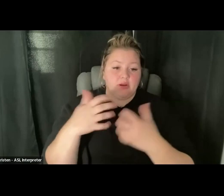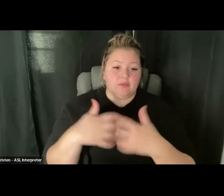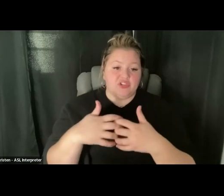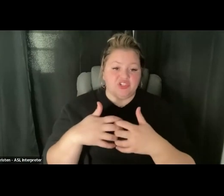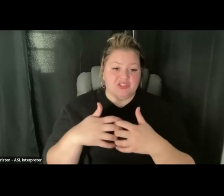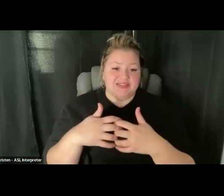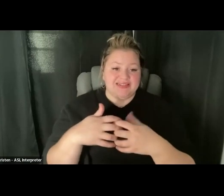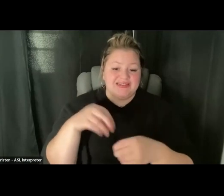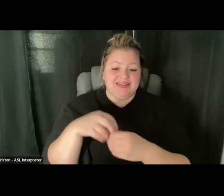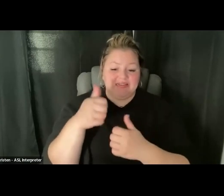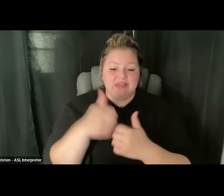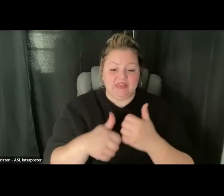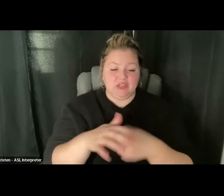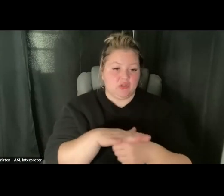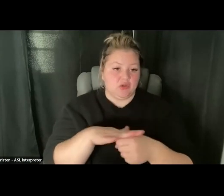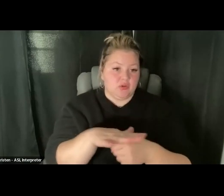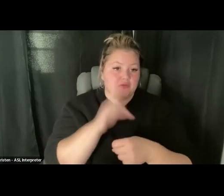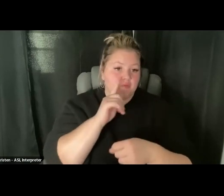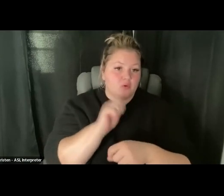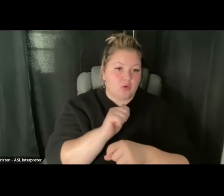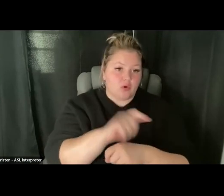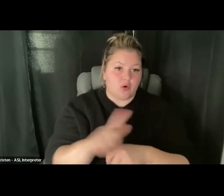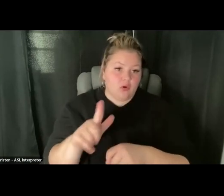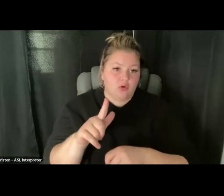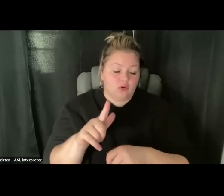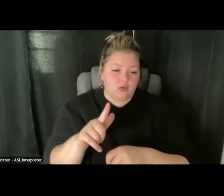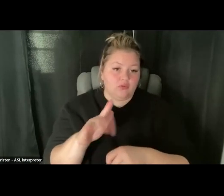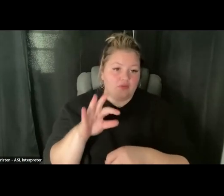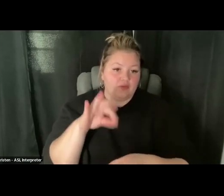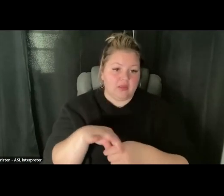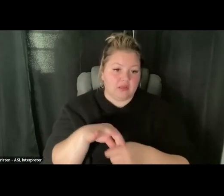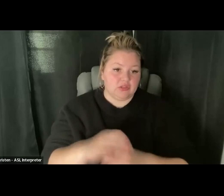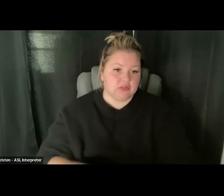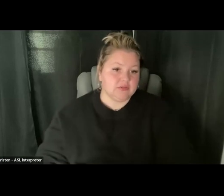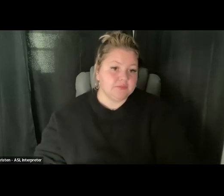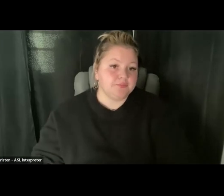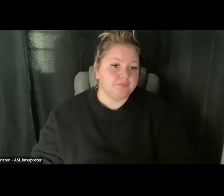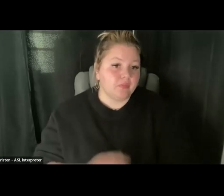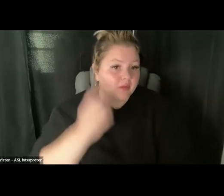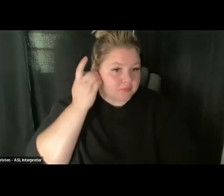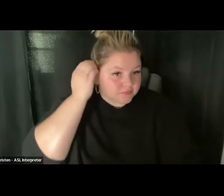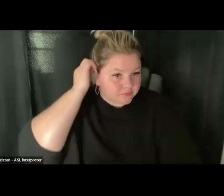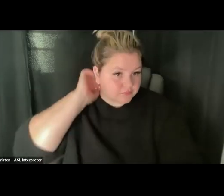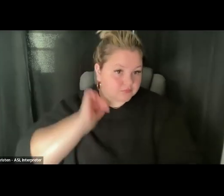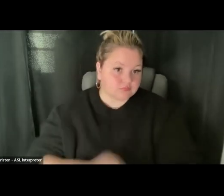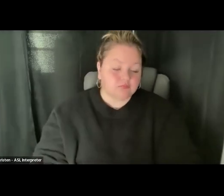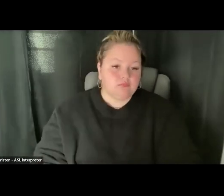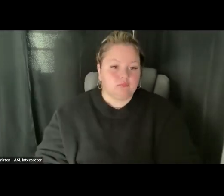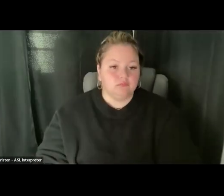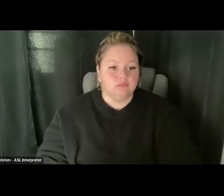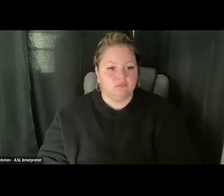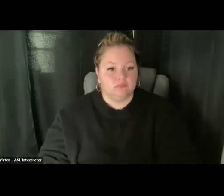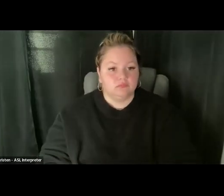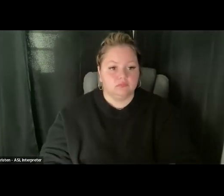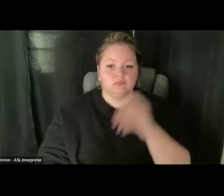every election. I would like to let you know, and this I don't think is breaking news, but it is the fact that we're looking into